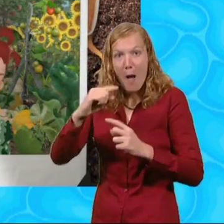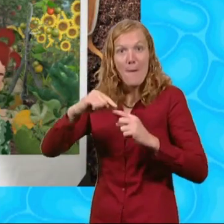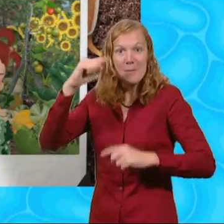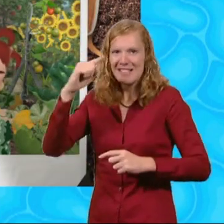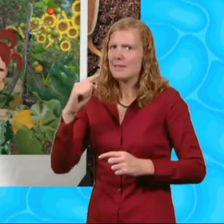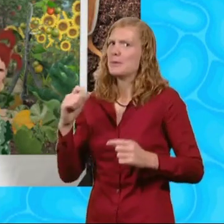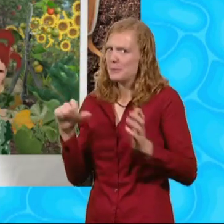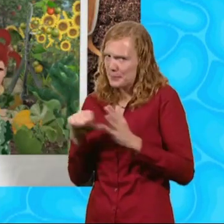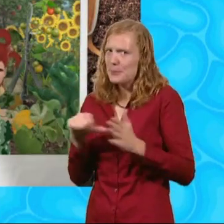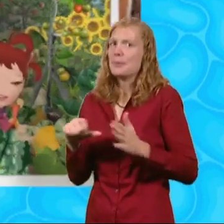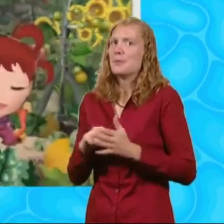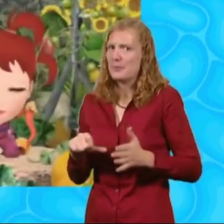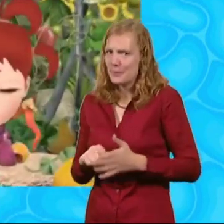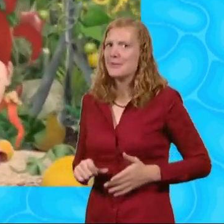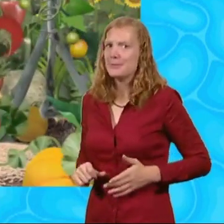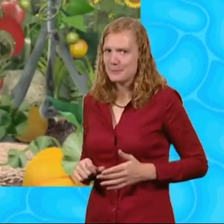Carrots are tricky.